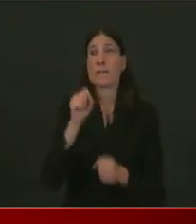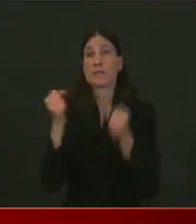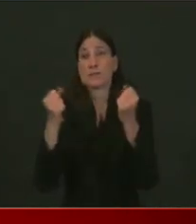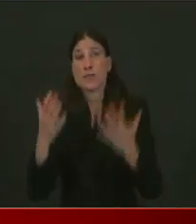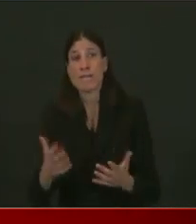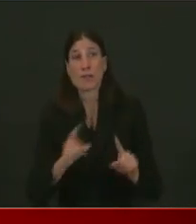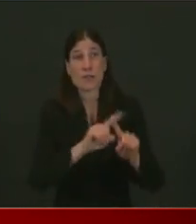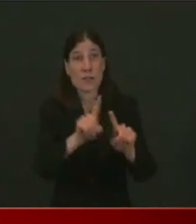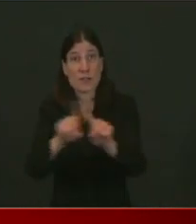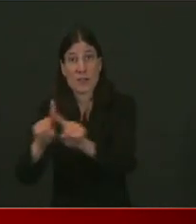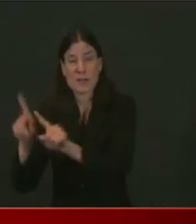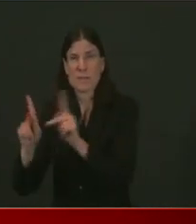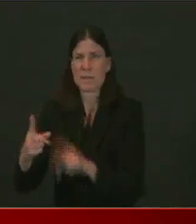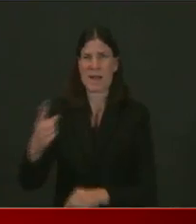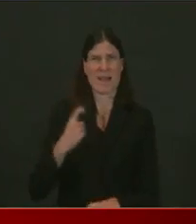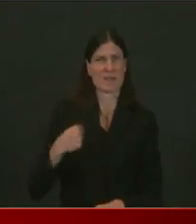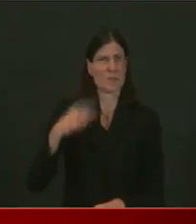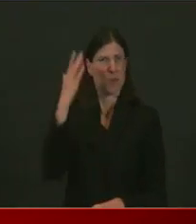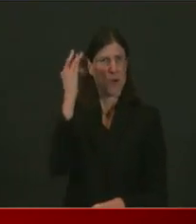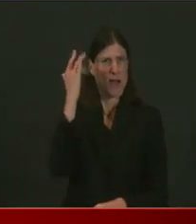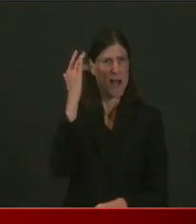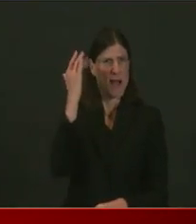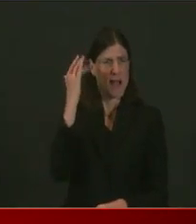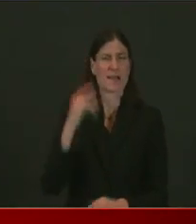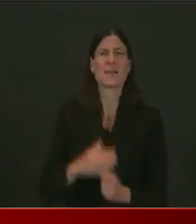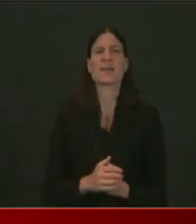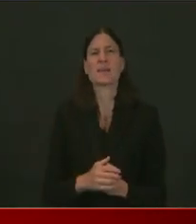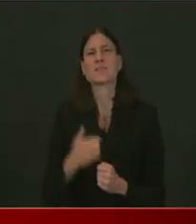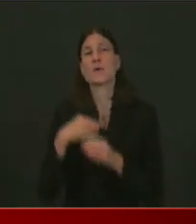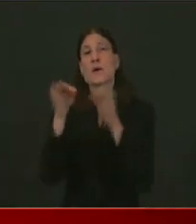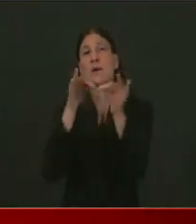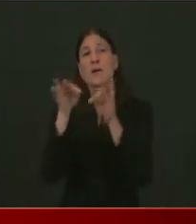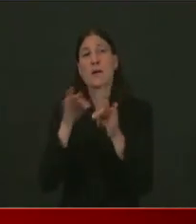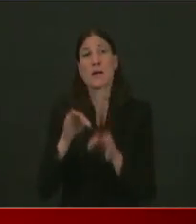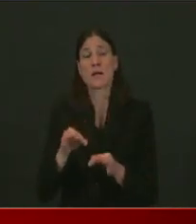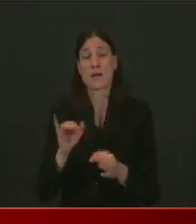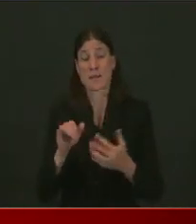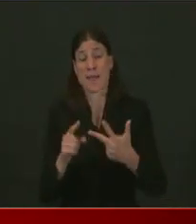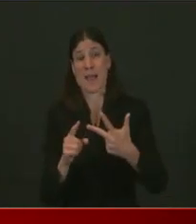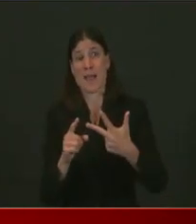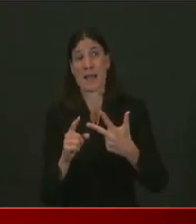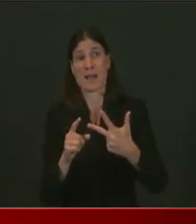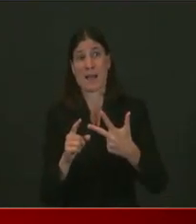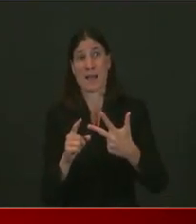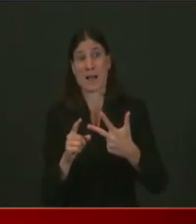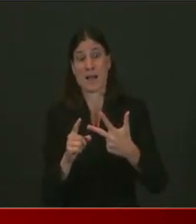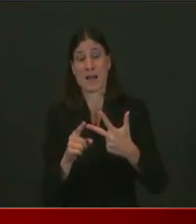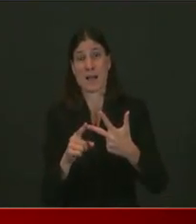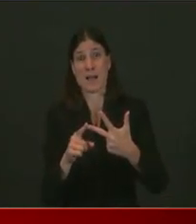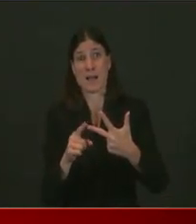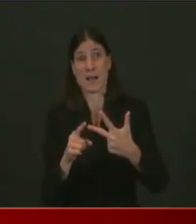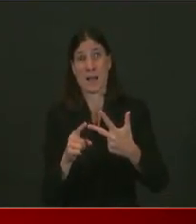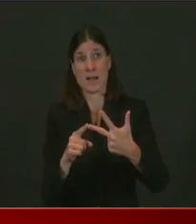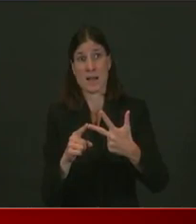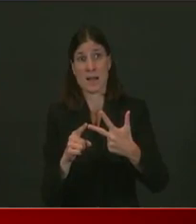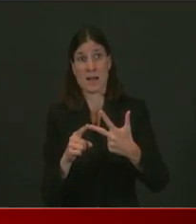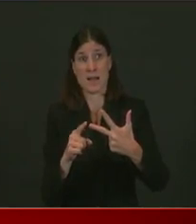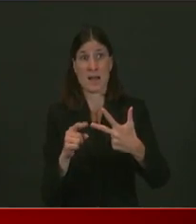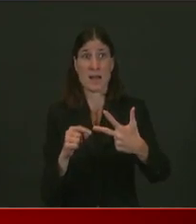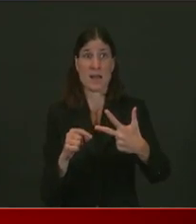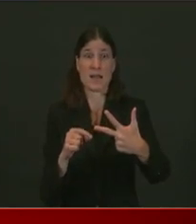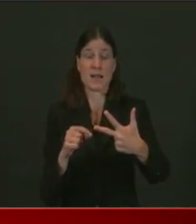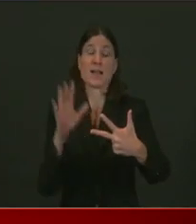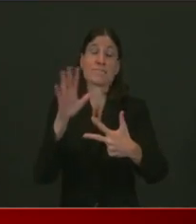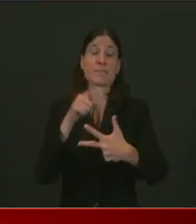true that the test is much more accurate if you have symptoms. But some information is better than no information.